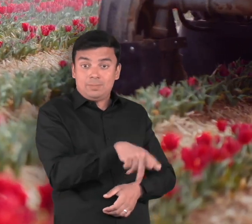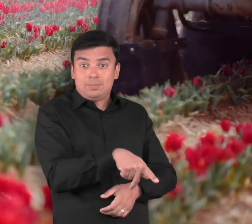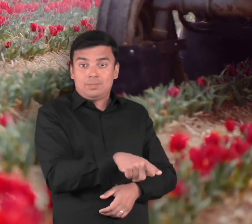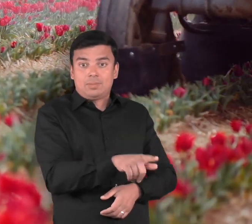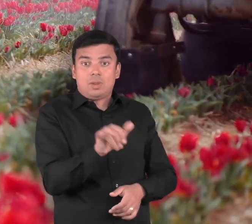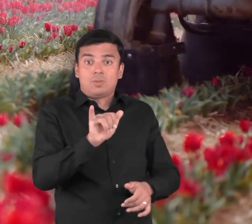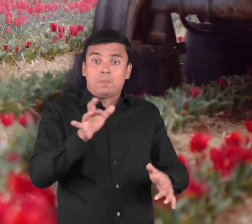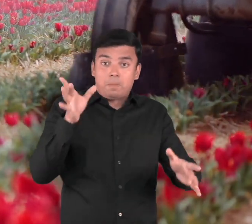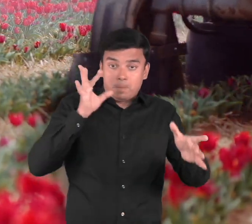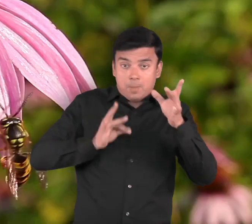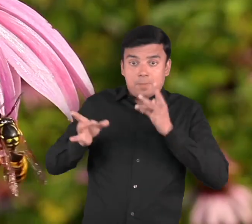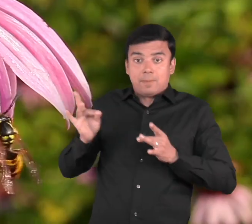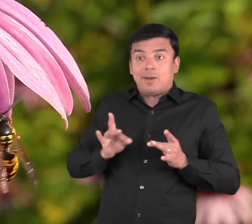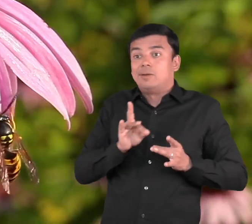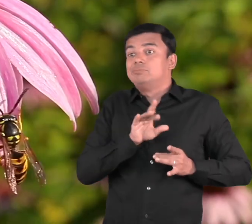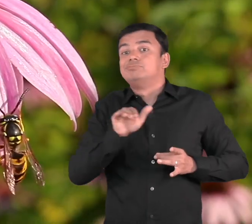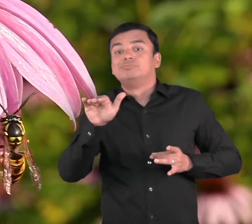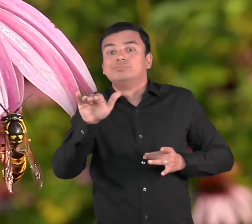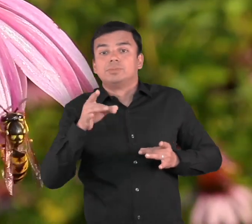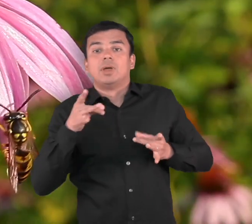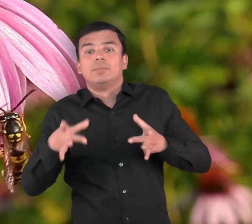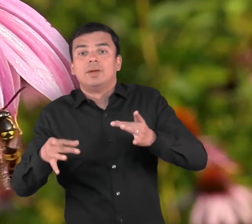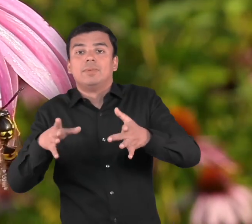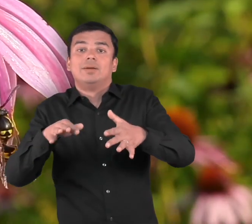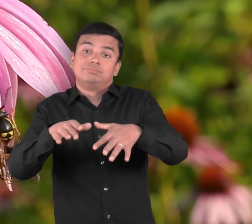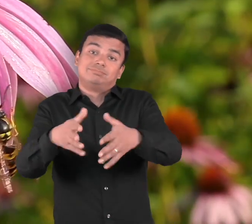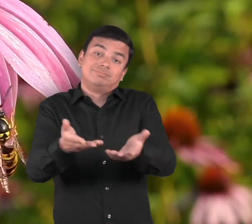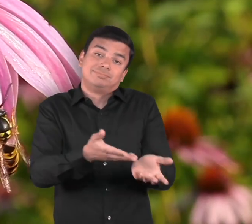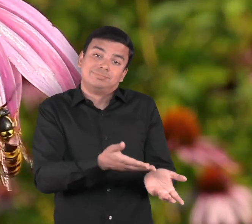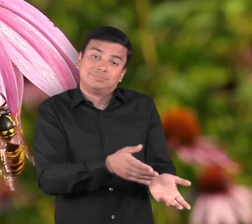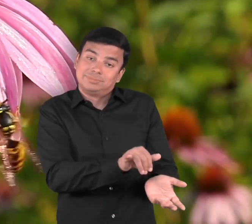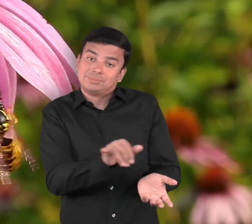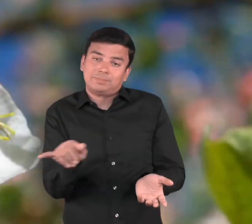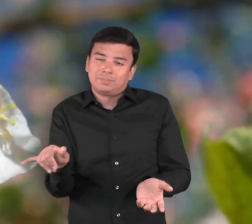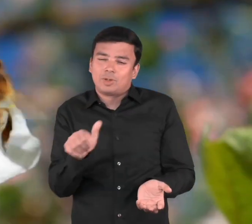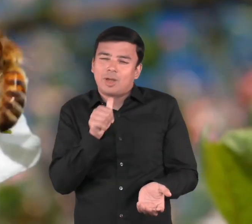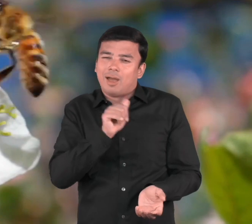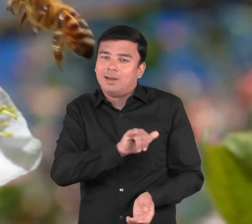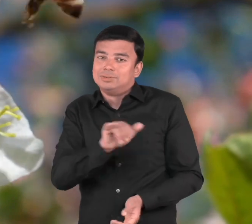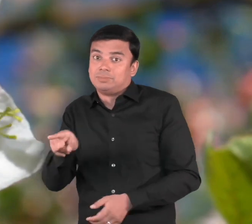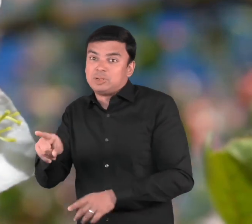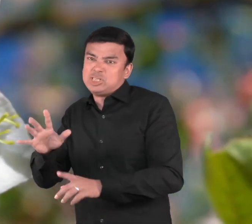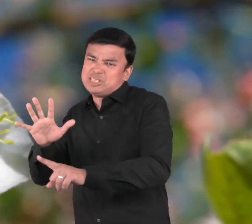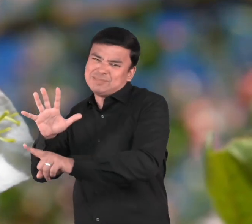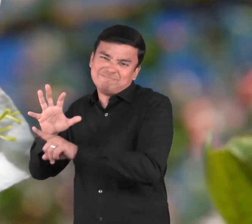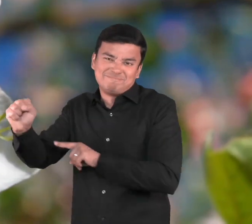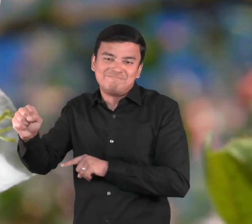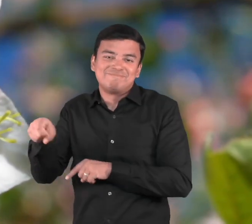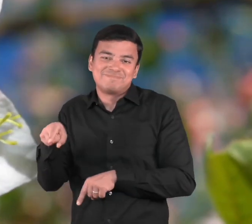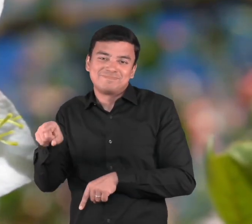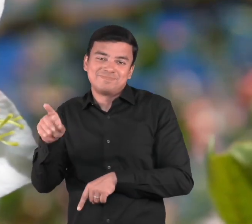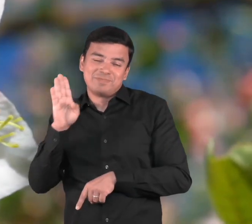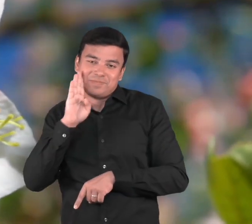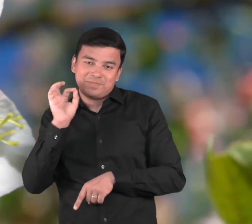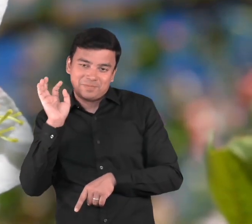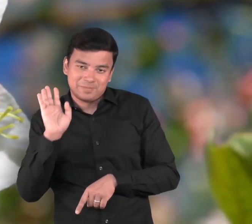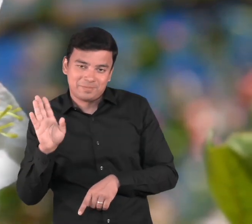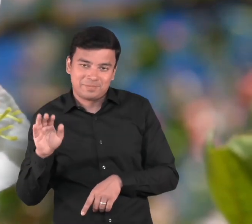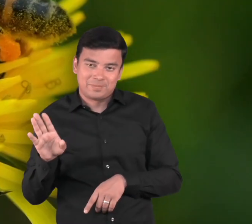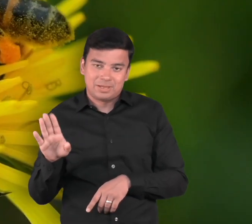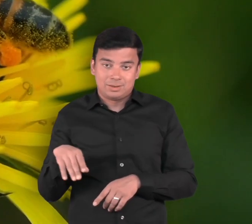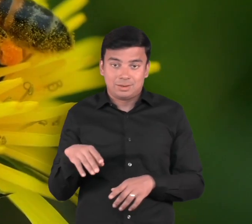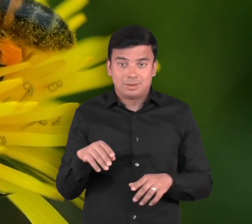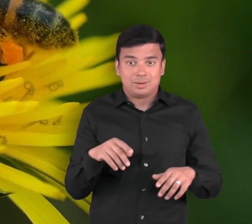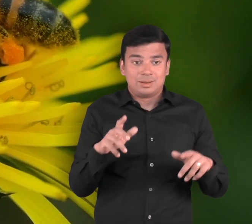effects on our land. And wasps are also pollinators. They just aren't as great as bees are at it.